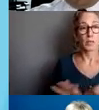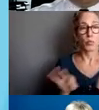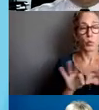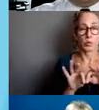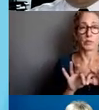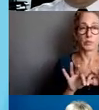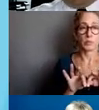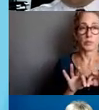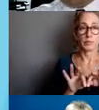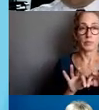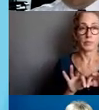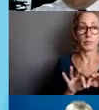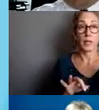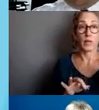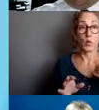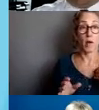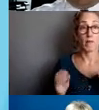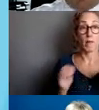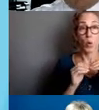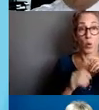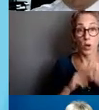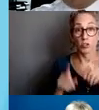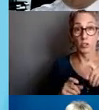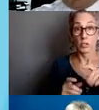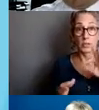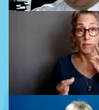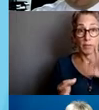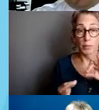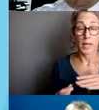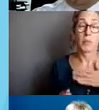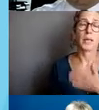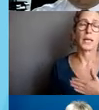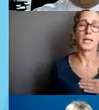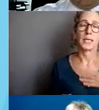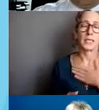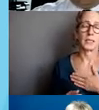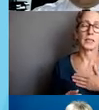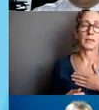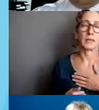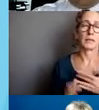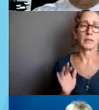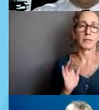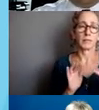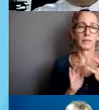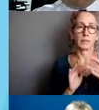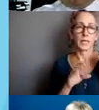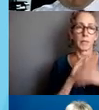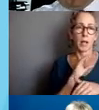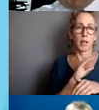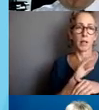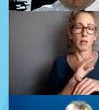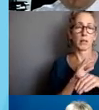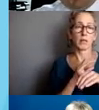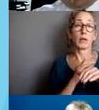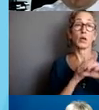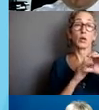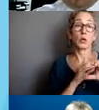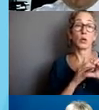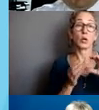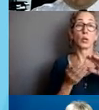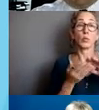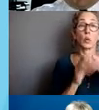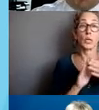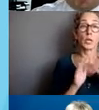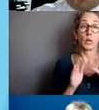If you have any additional questions or feedback you'd like to provide, please reach out to us by emailing us at community at chicagopolice.org.